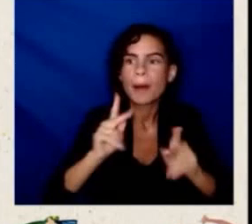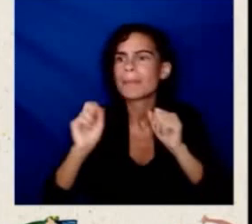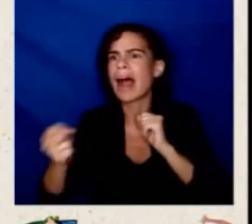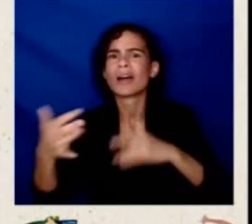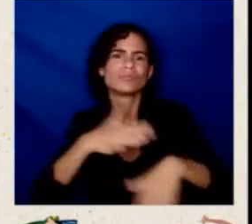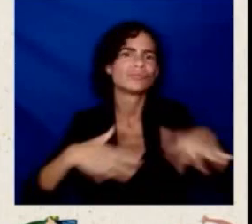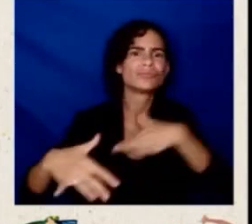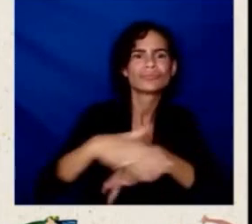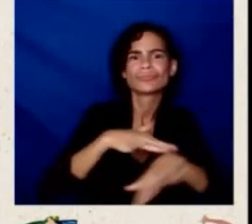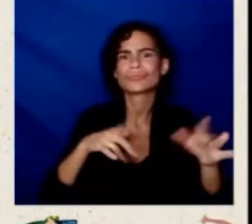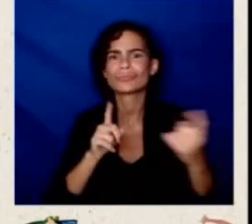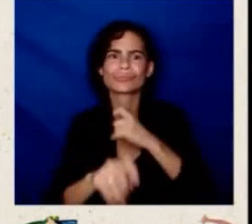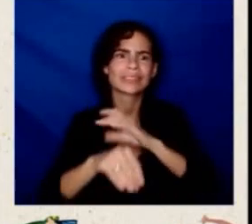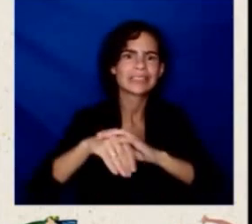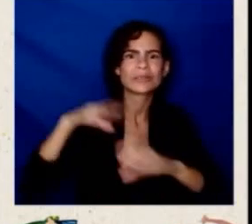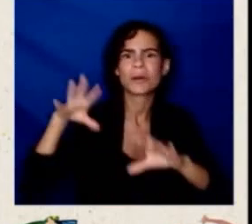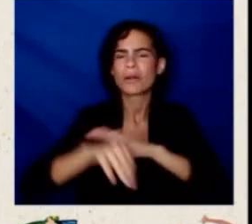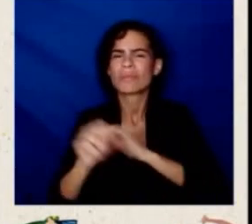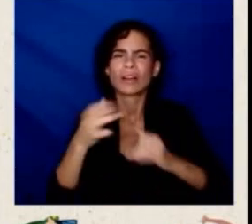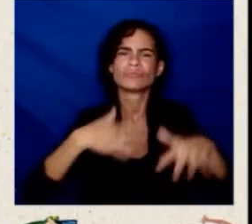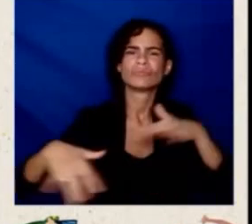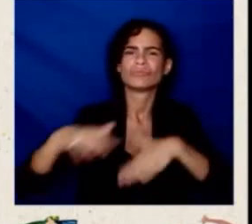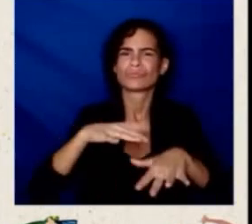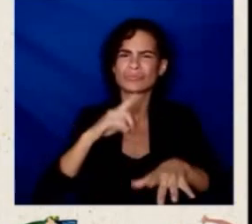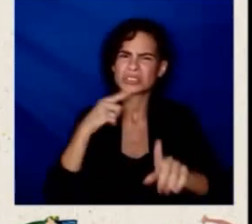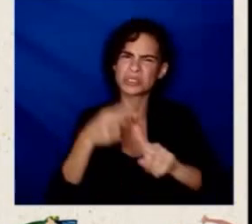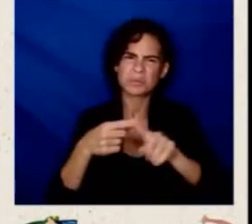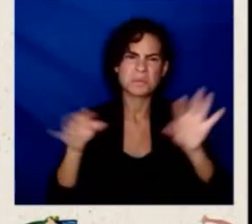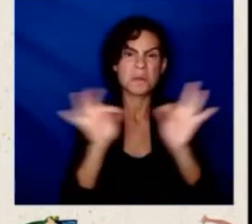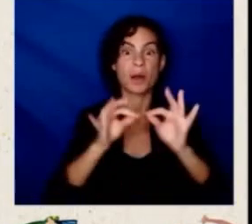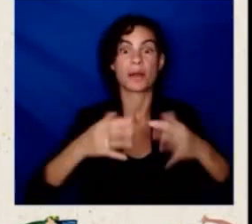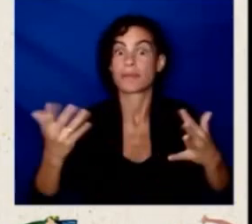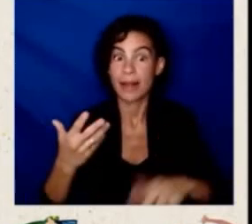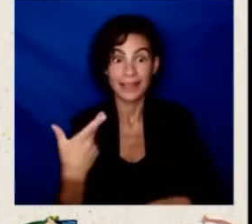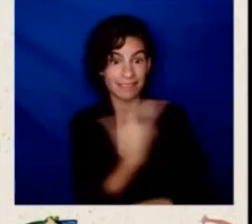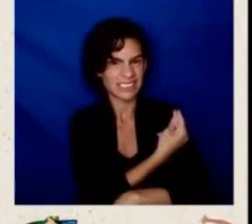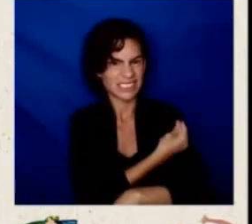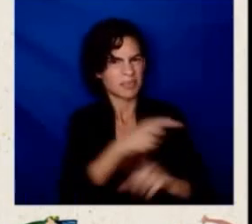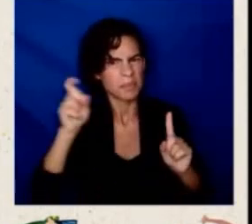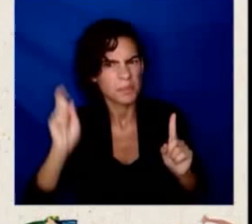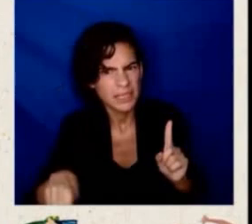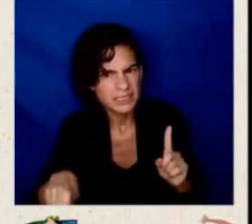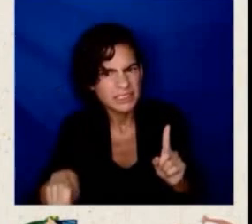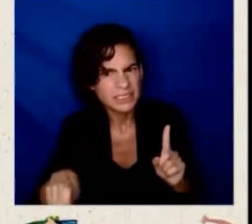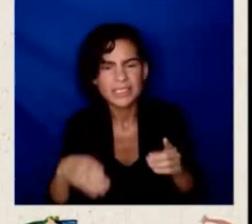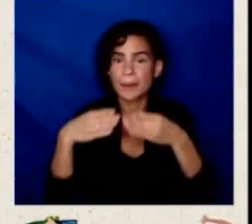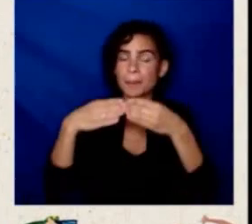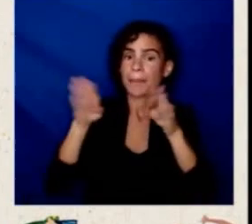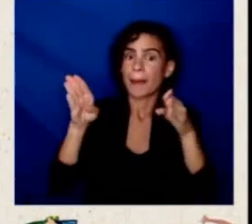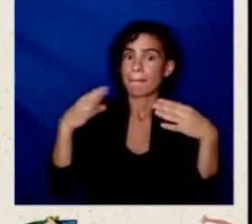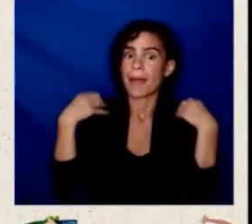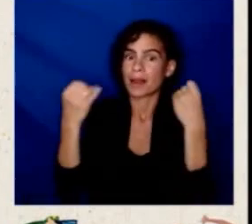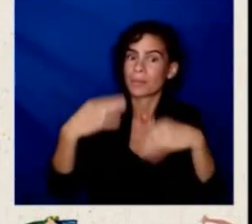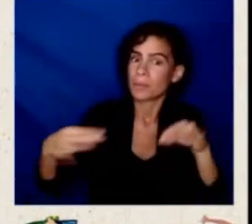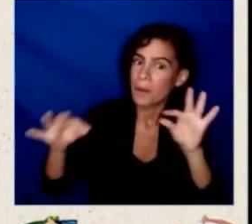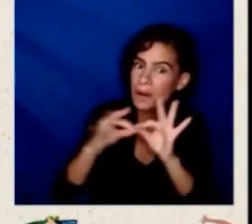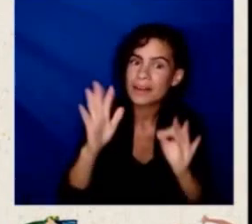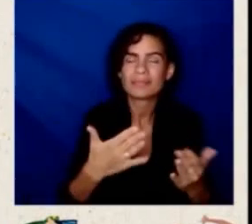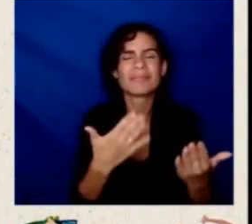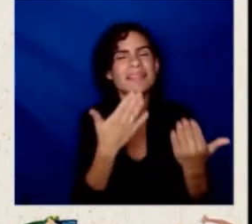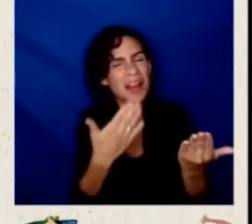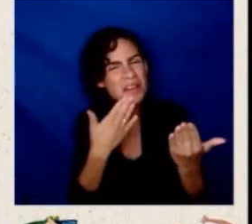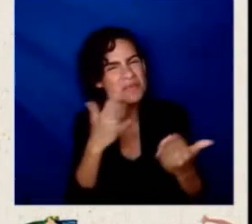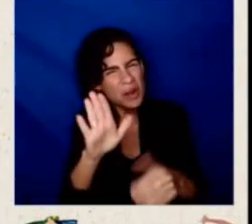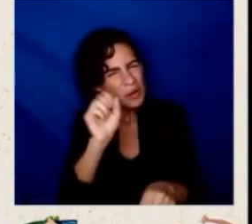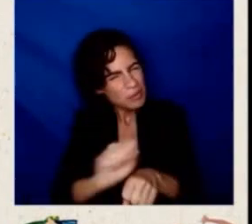So we know how critical those investments in public health are. So thank you so much for all of that work. We know as well, though, that